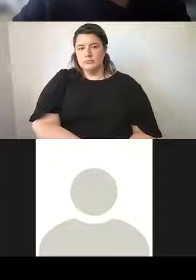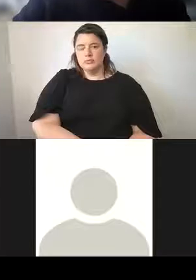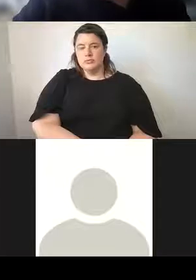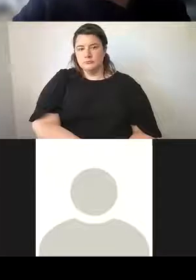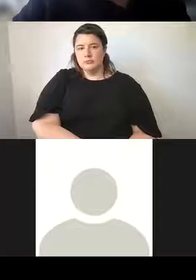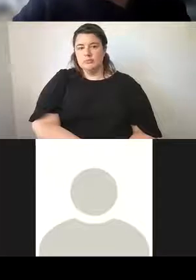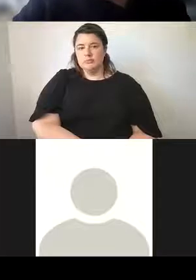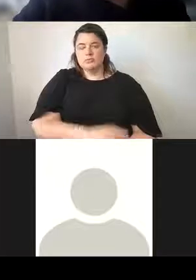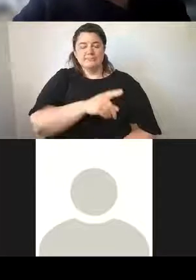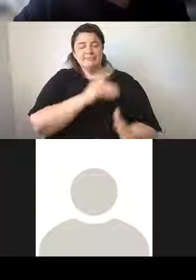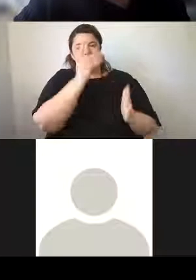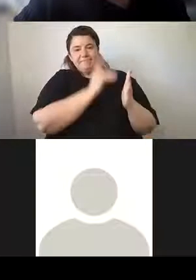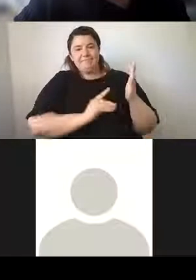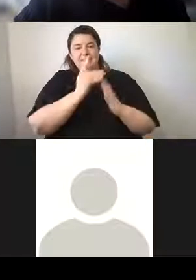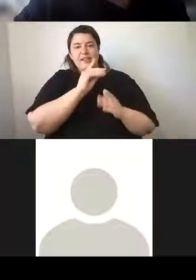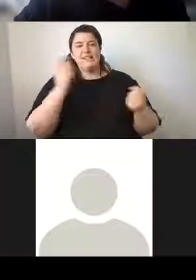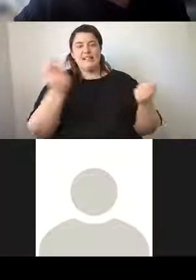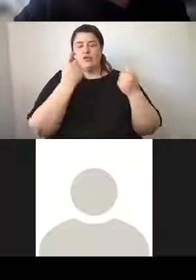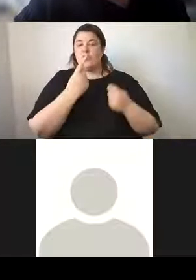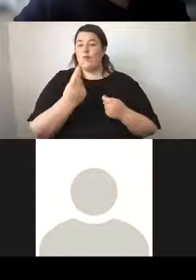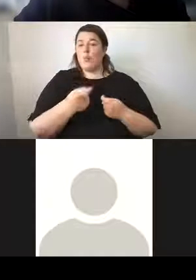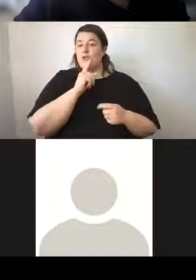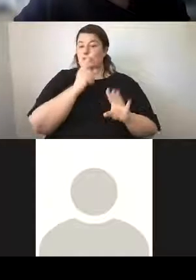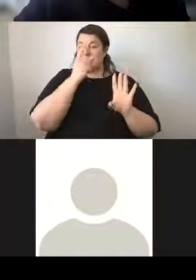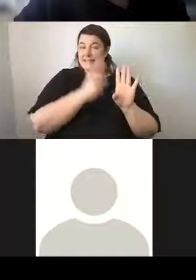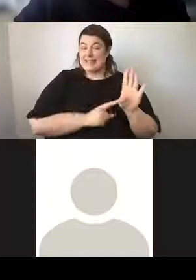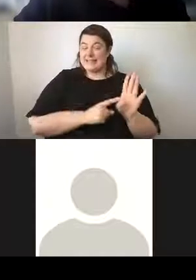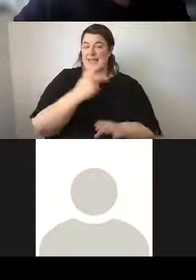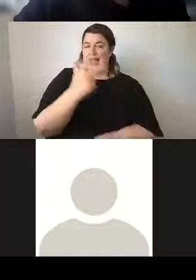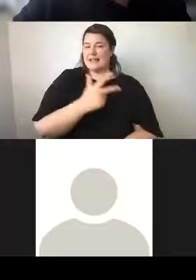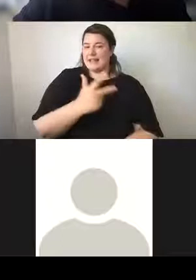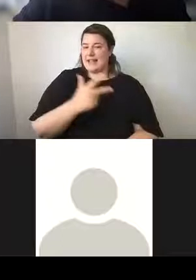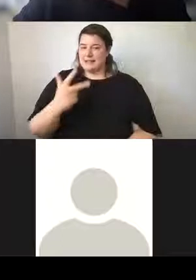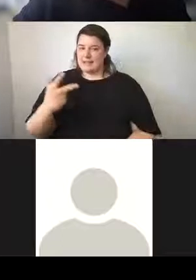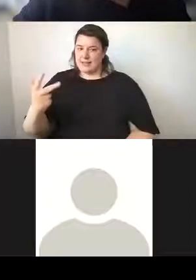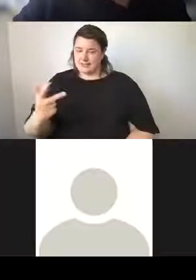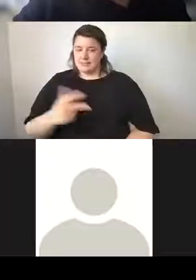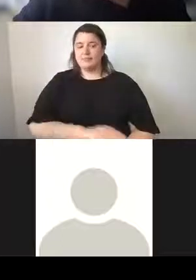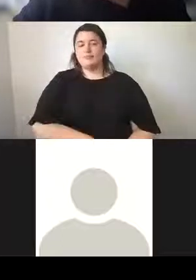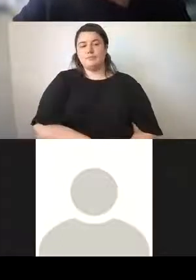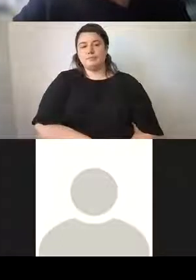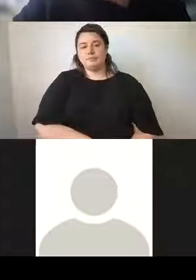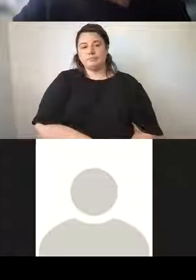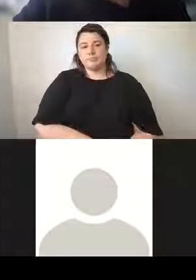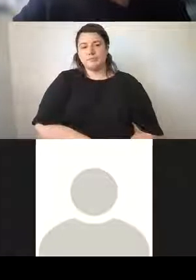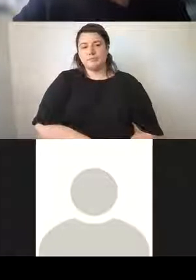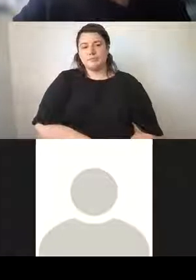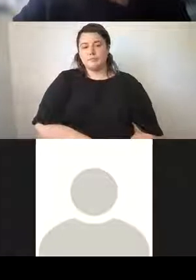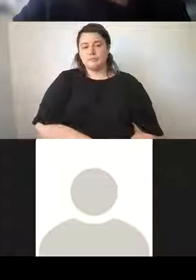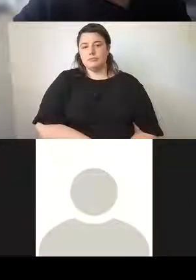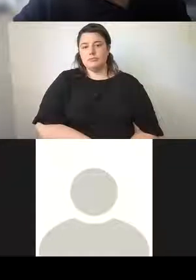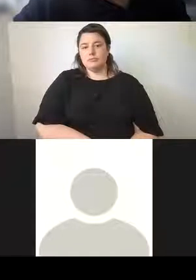celebration of the centenary in 1888. This window